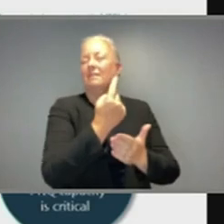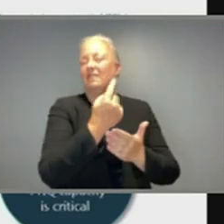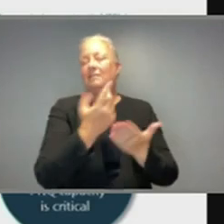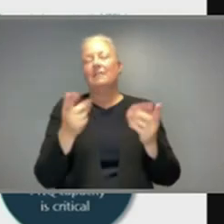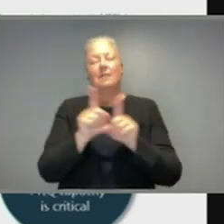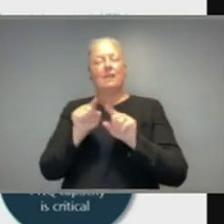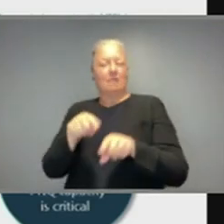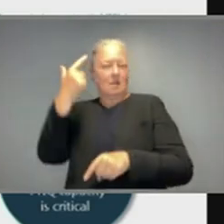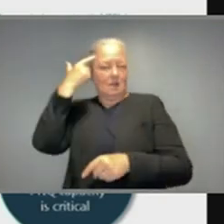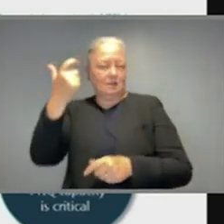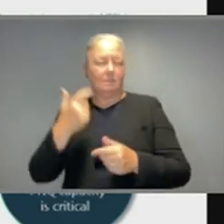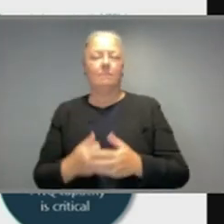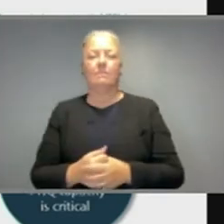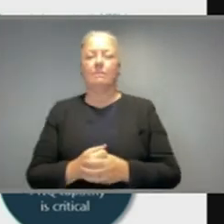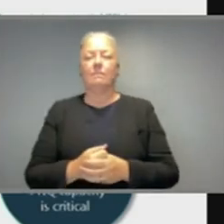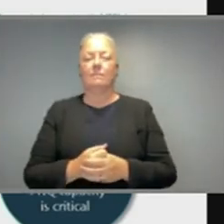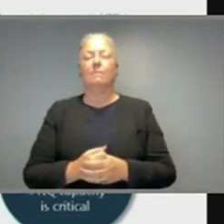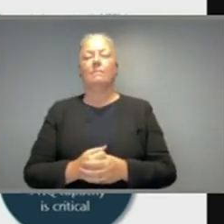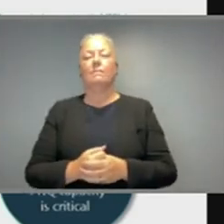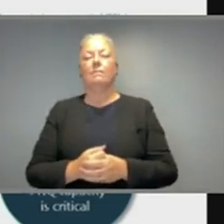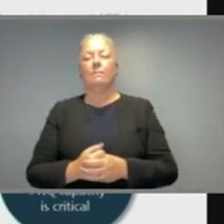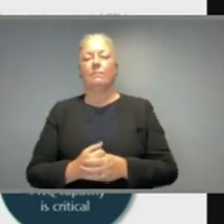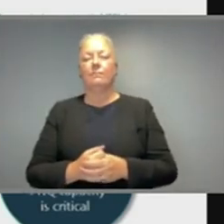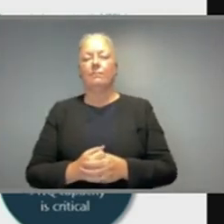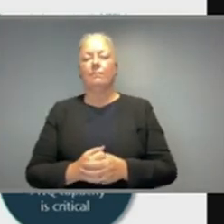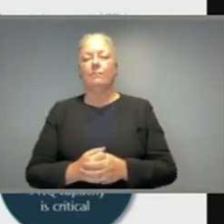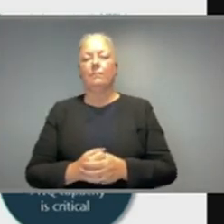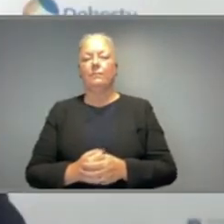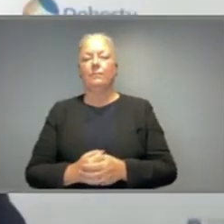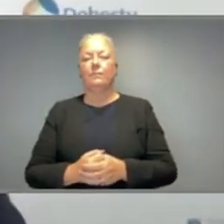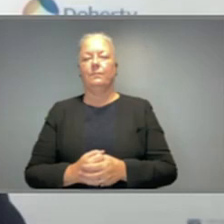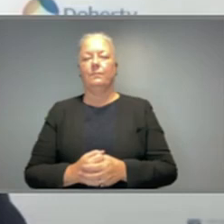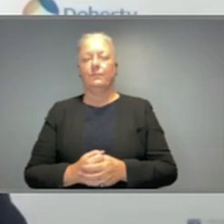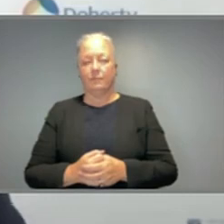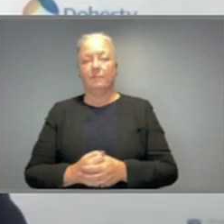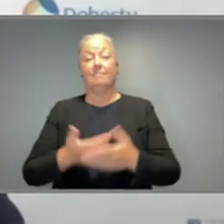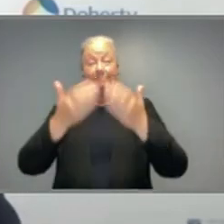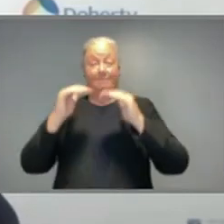allowed with that level of immunisation. Next slide, please.